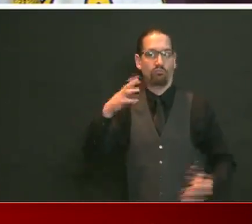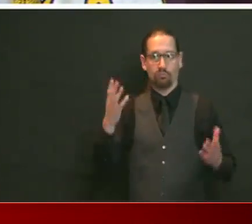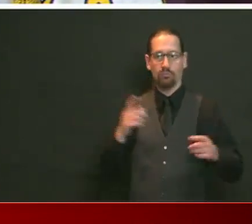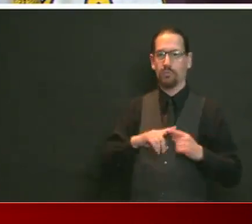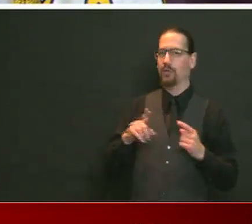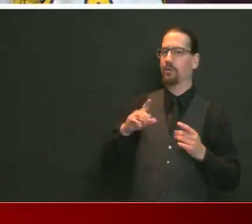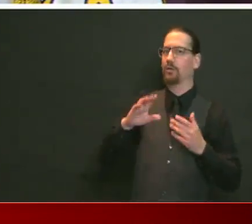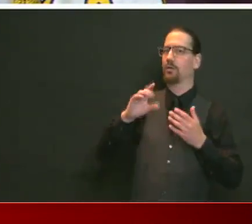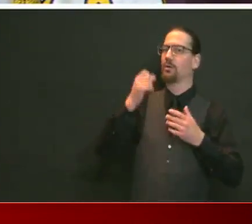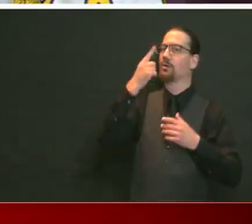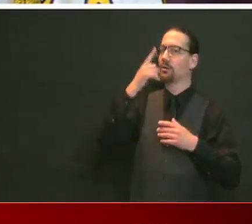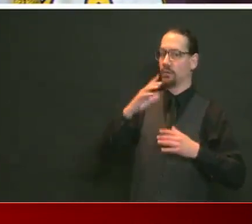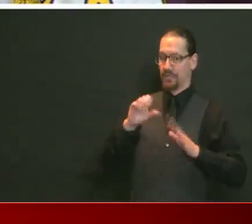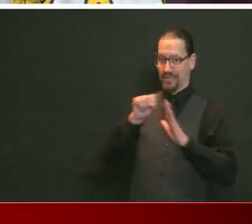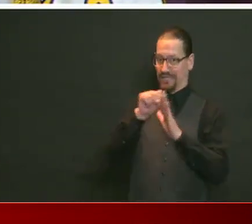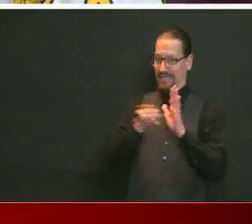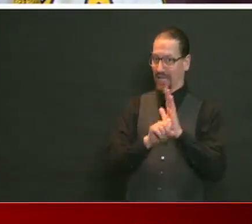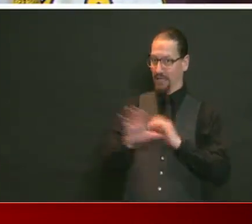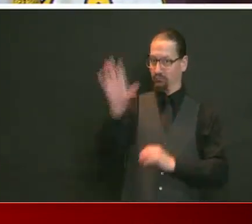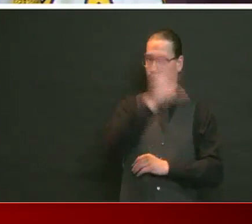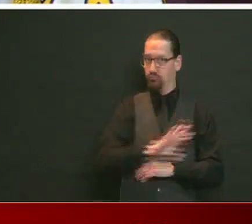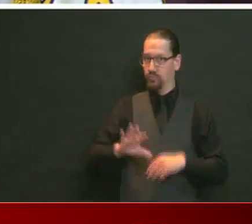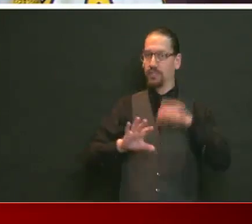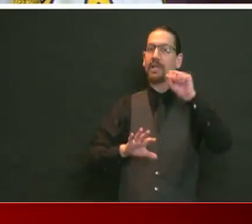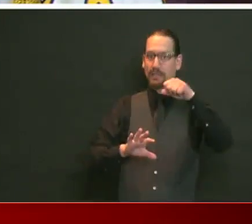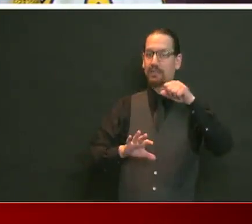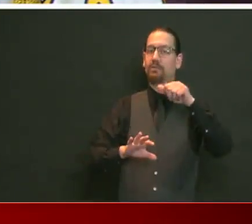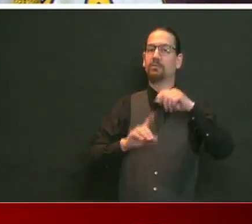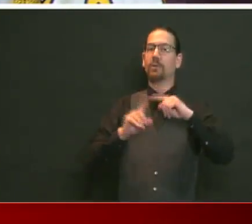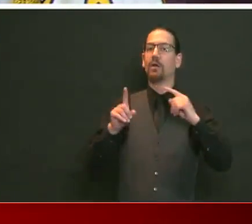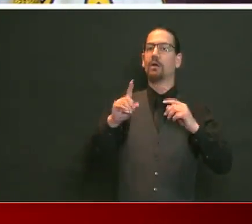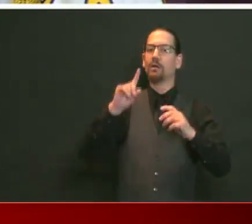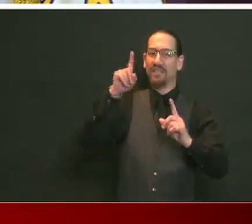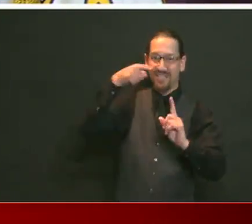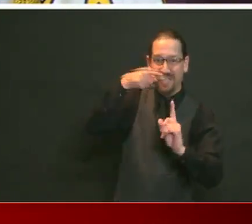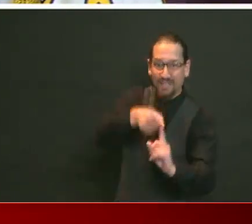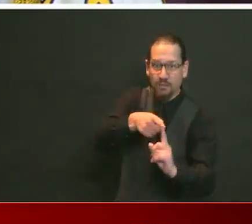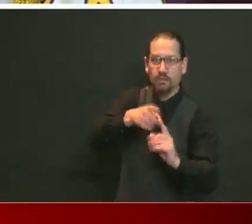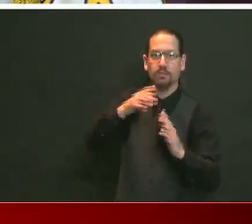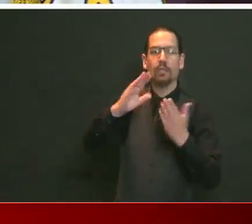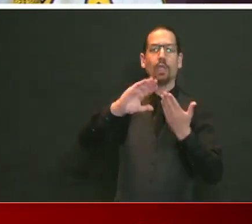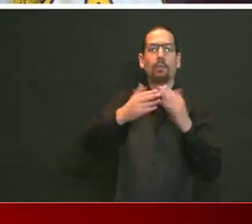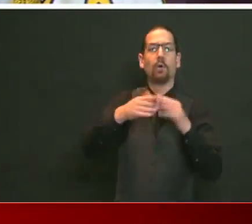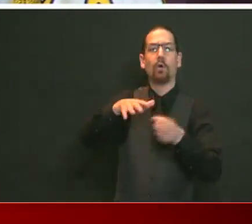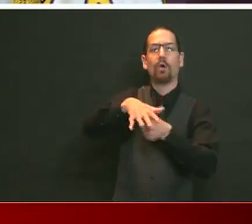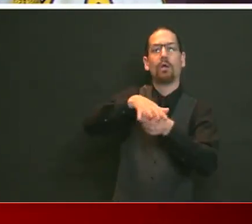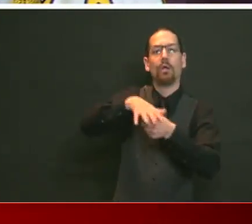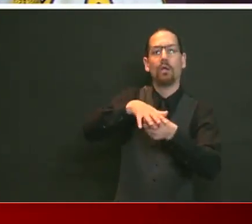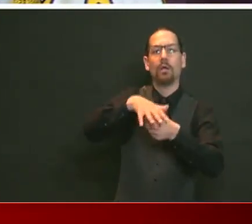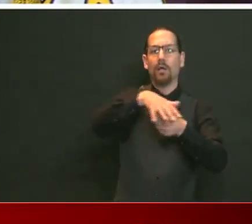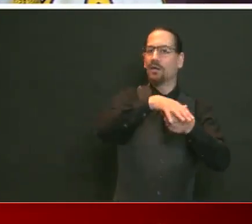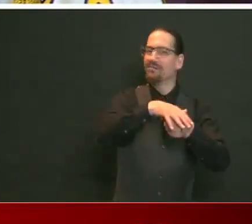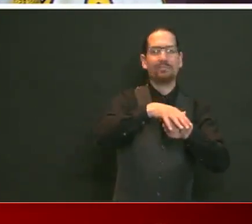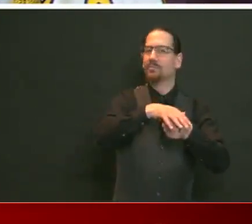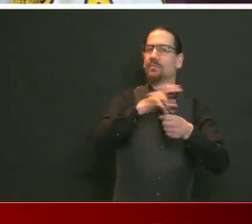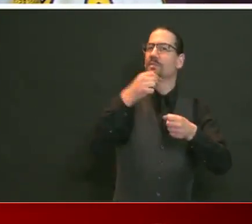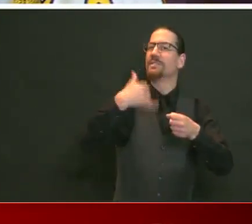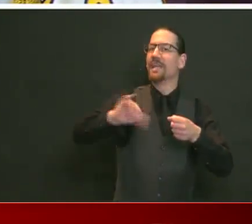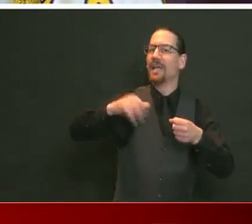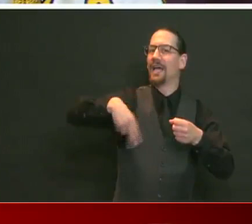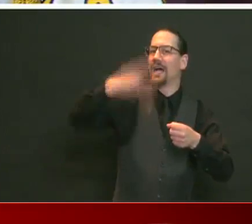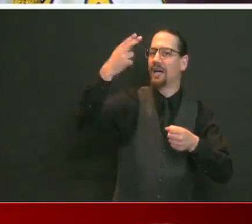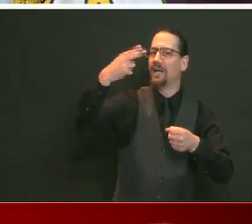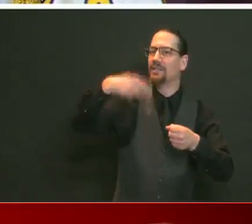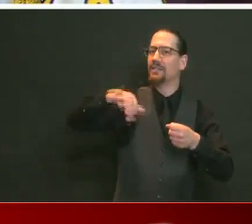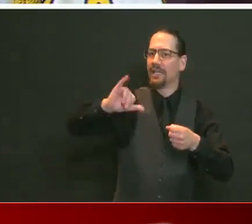10%. And that is where we really want to be focused in pushing resources to those communities, help make sure